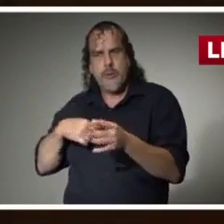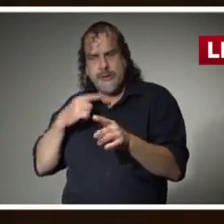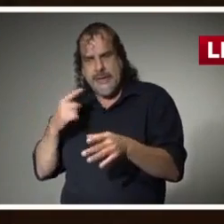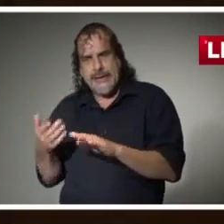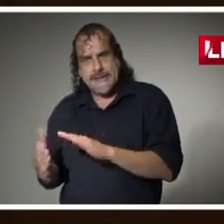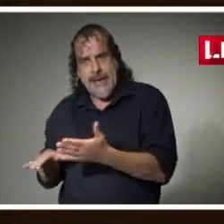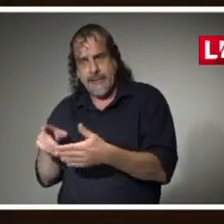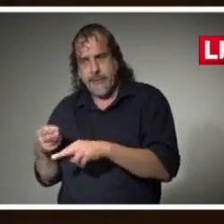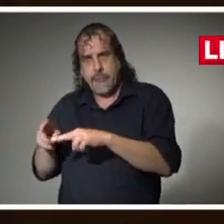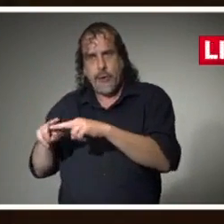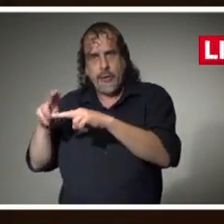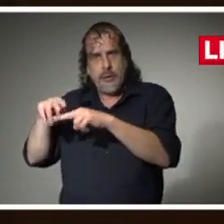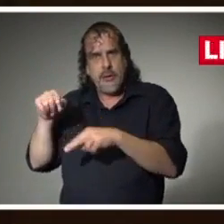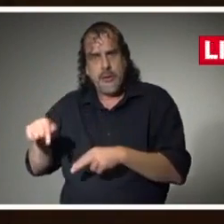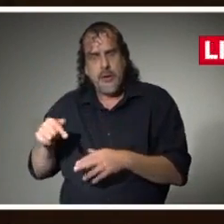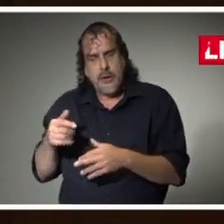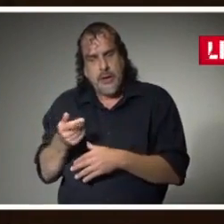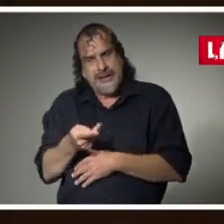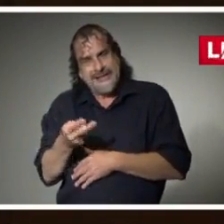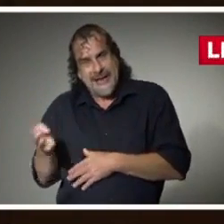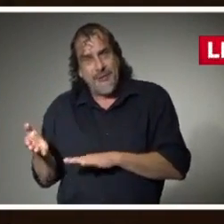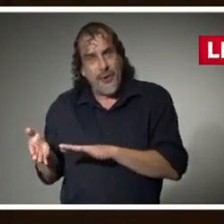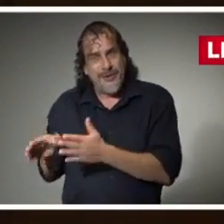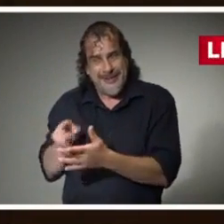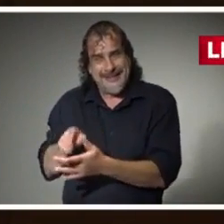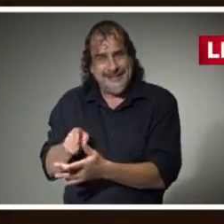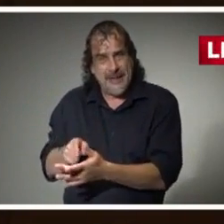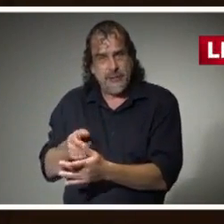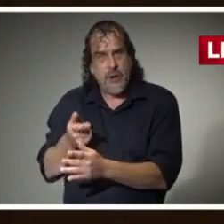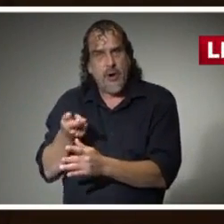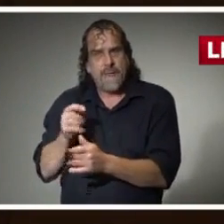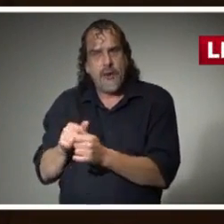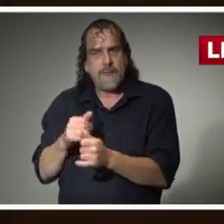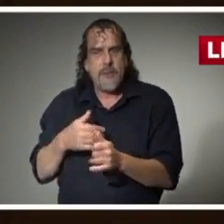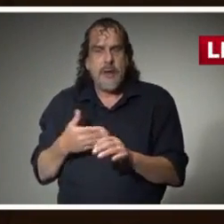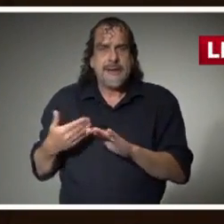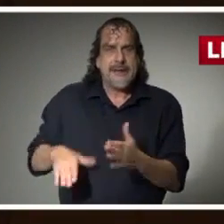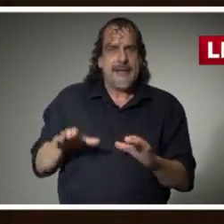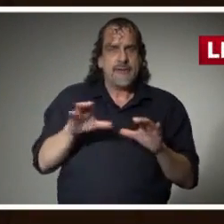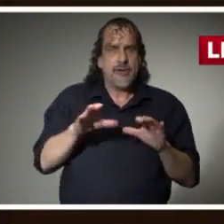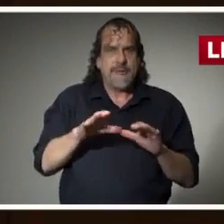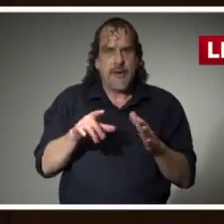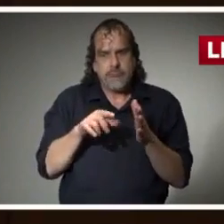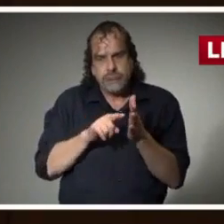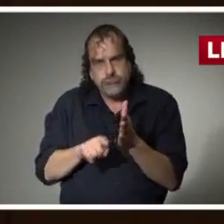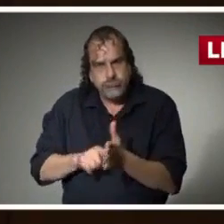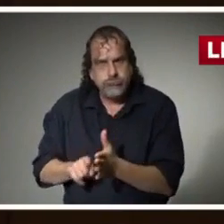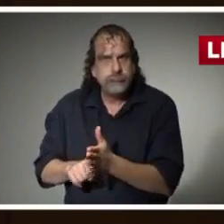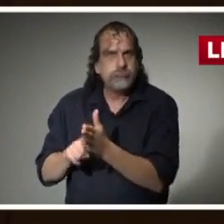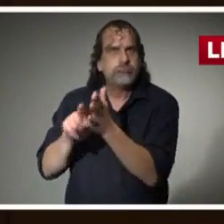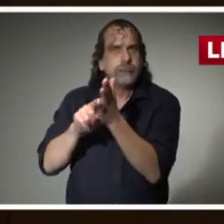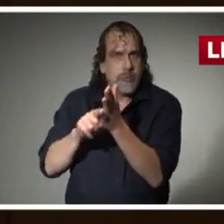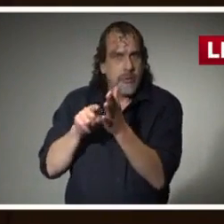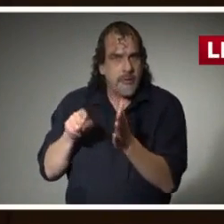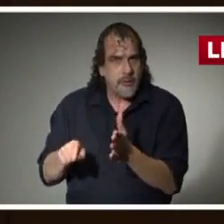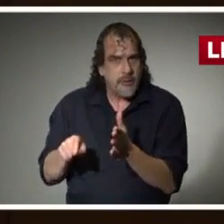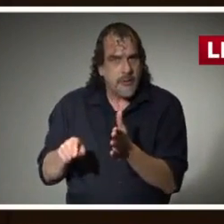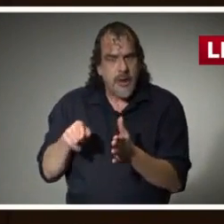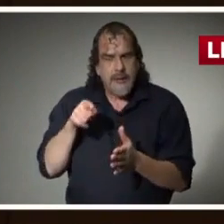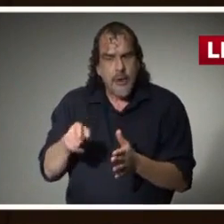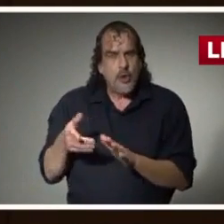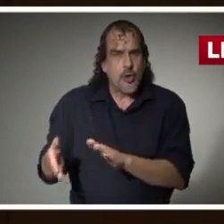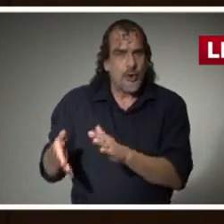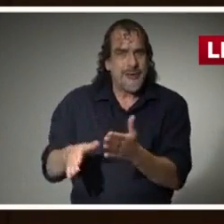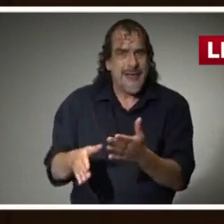deaths, several of the deaths are from death certificate reviews. And these are deaths that